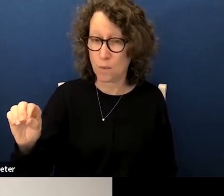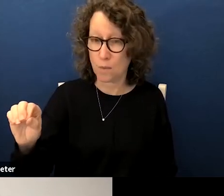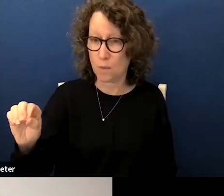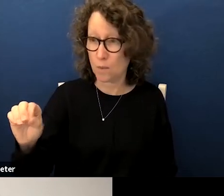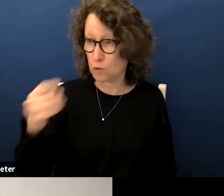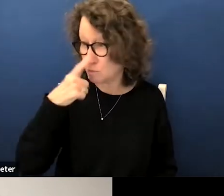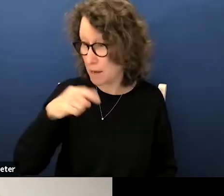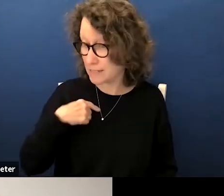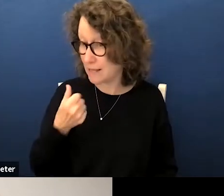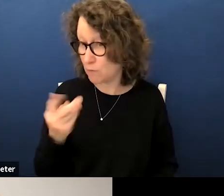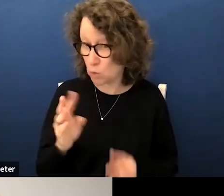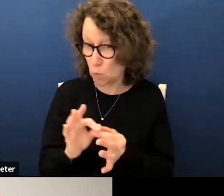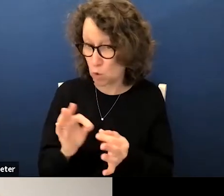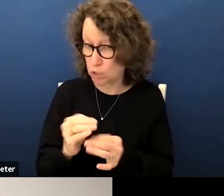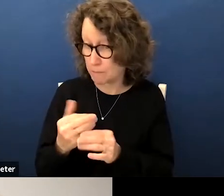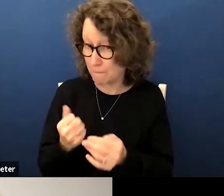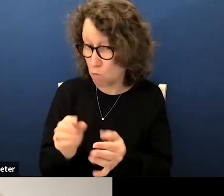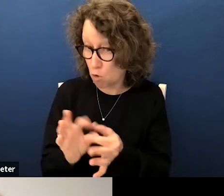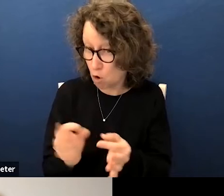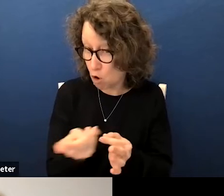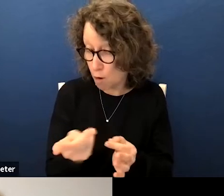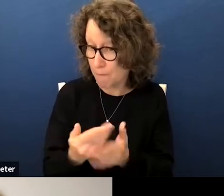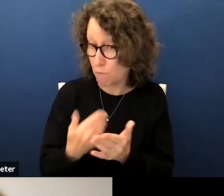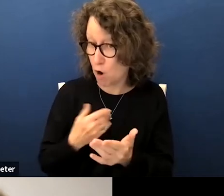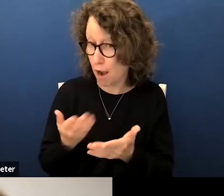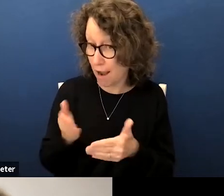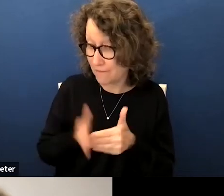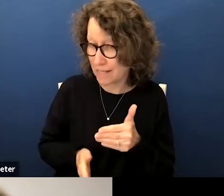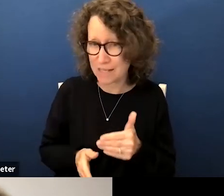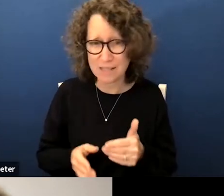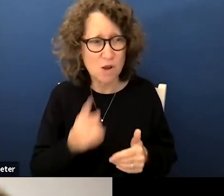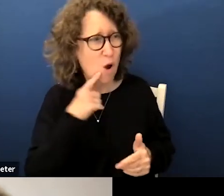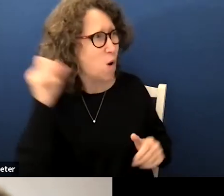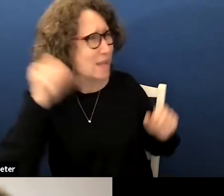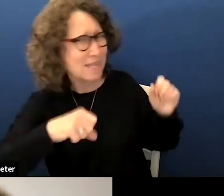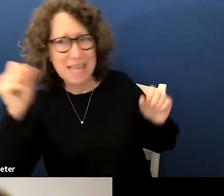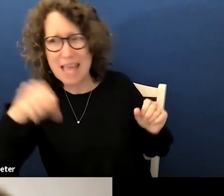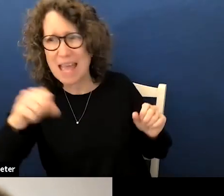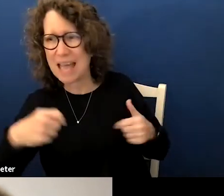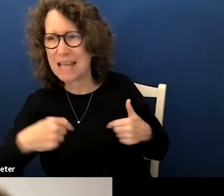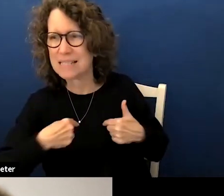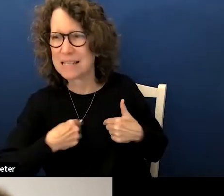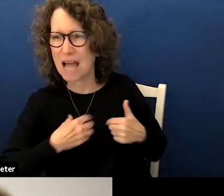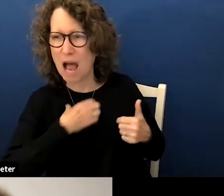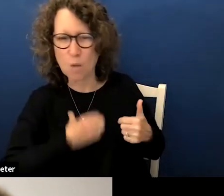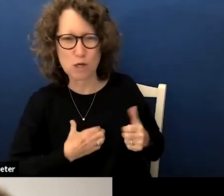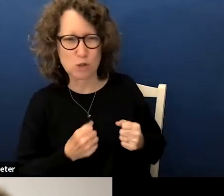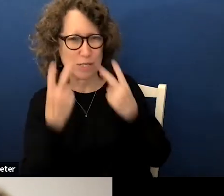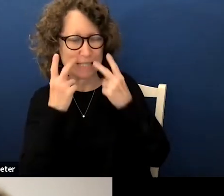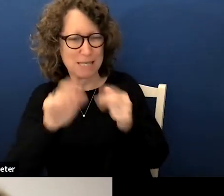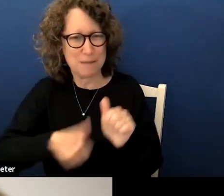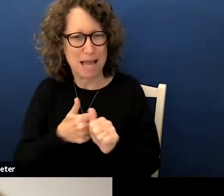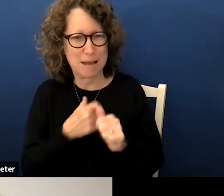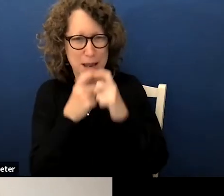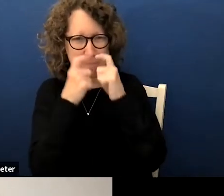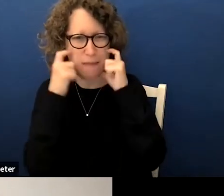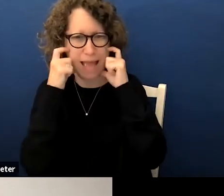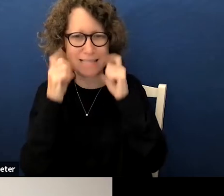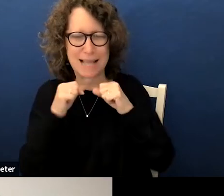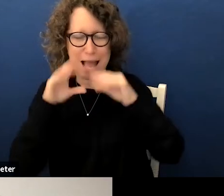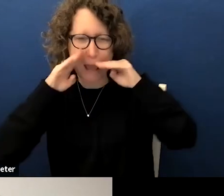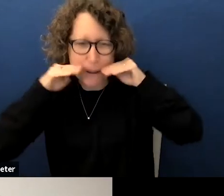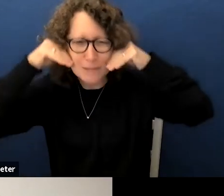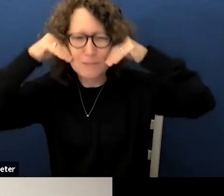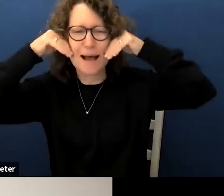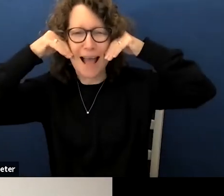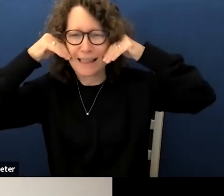if you want to say a few words to the students well absolutely i i wish you could see behind my mask i'm just smiling